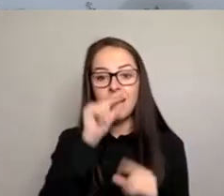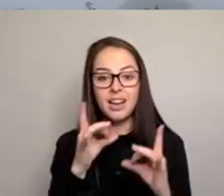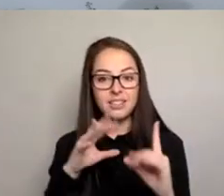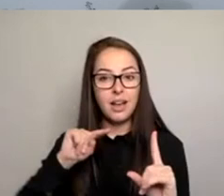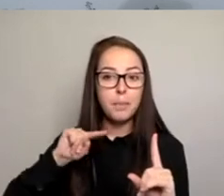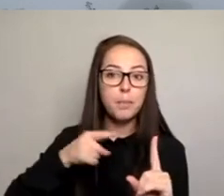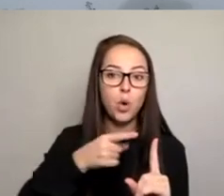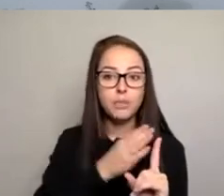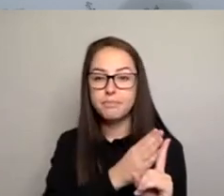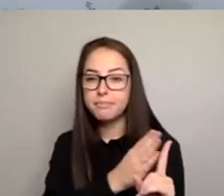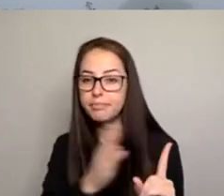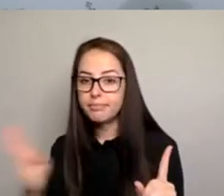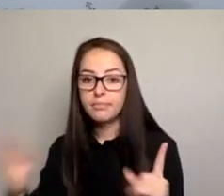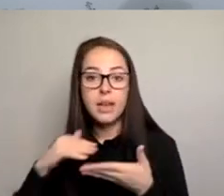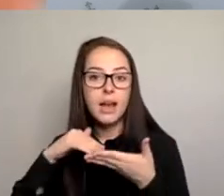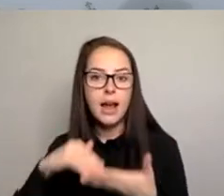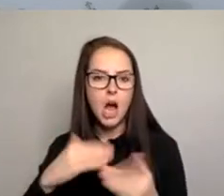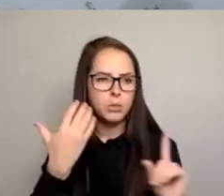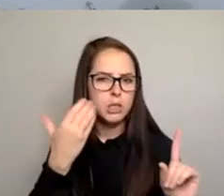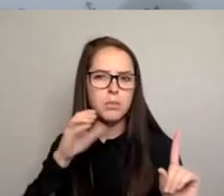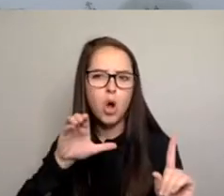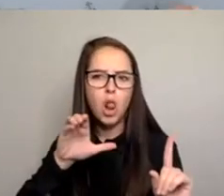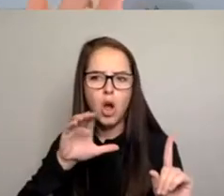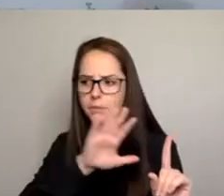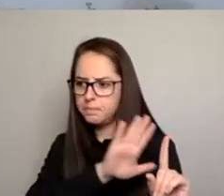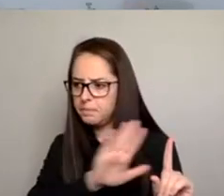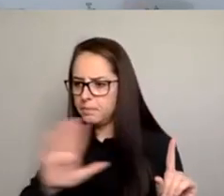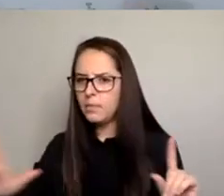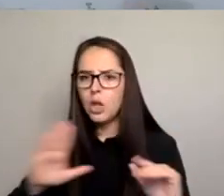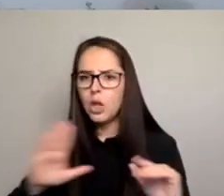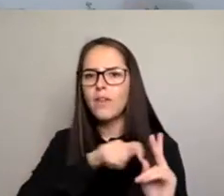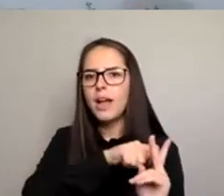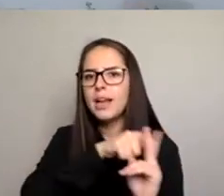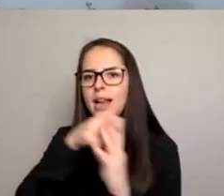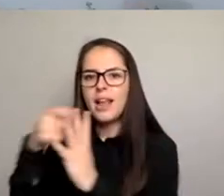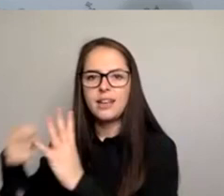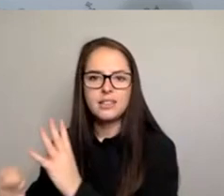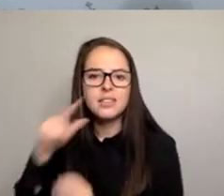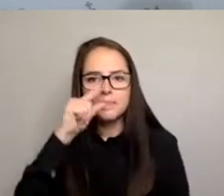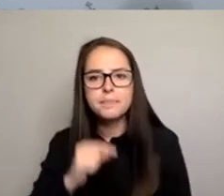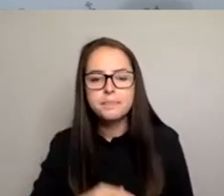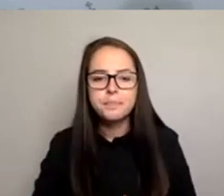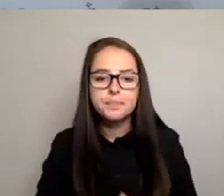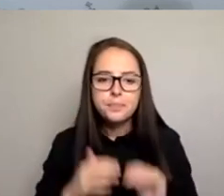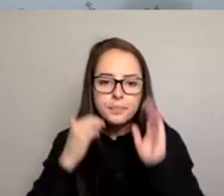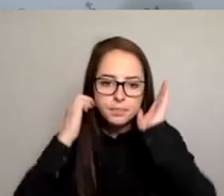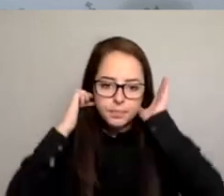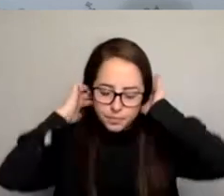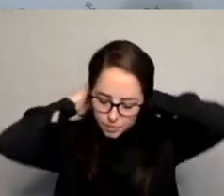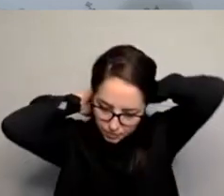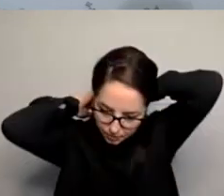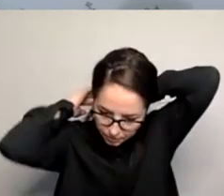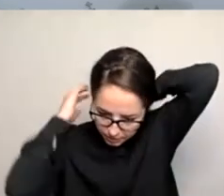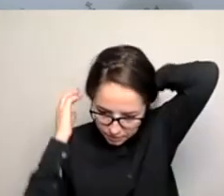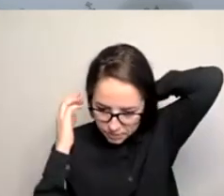spotlight on what might be the next steps. So that I think is a really concrete action.